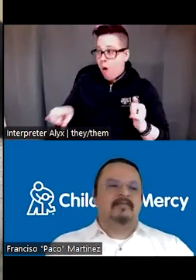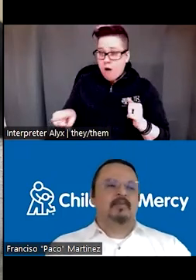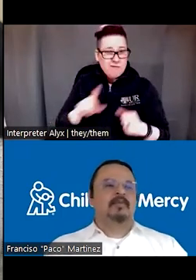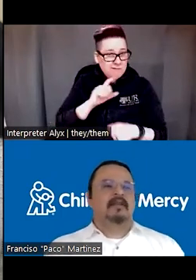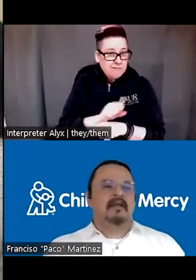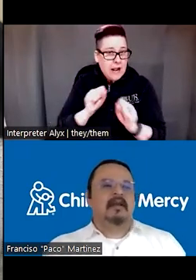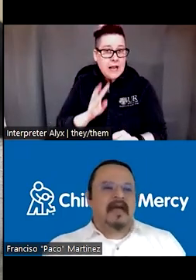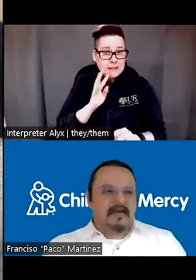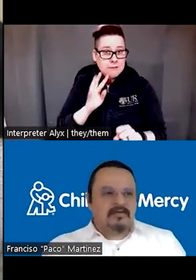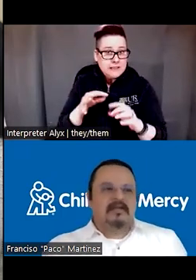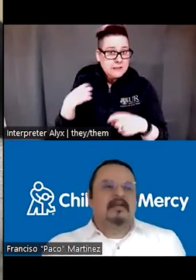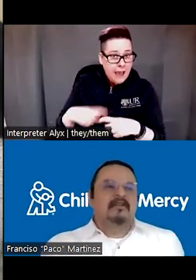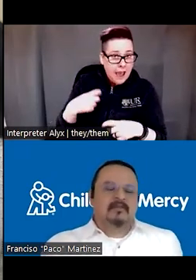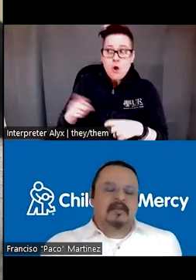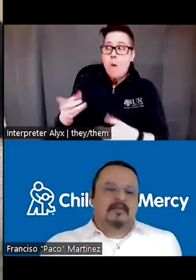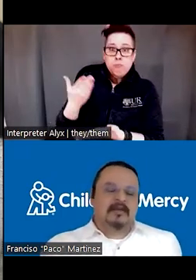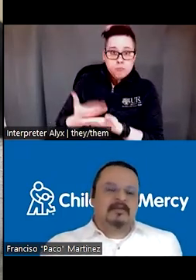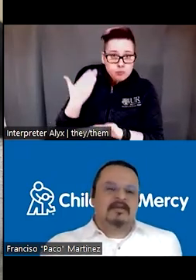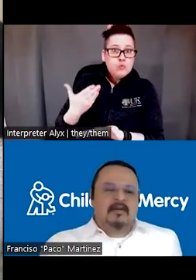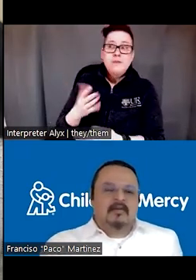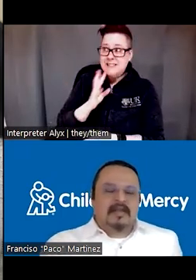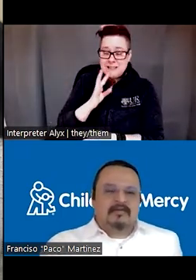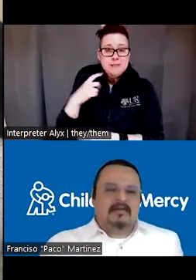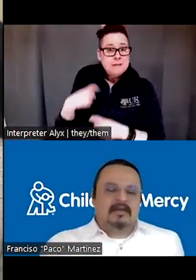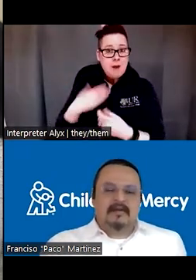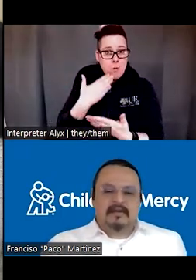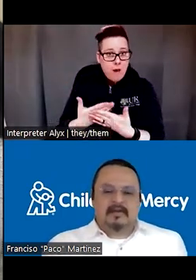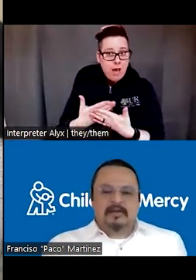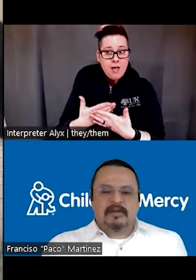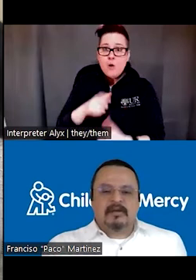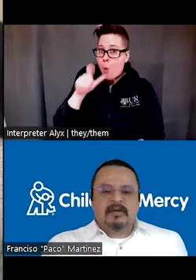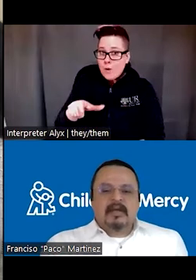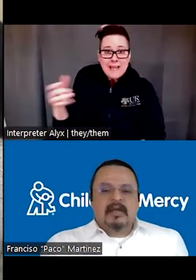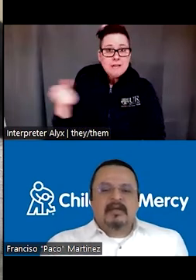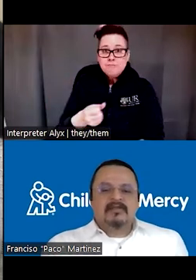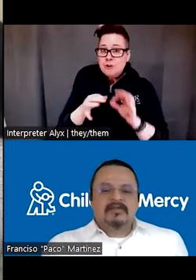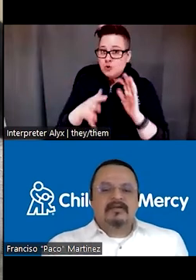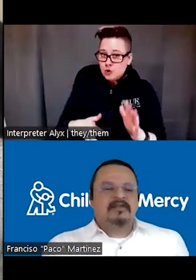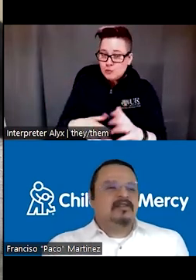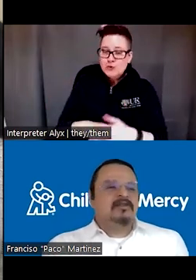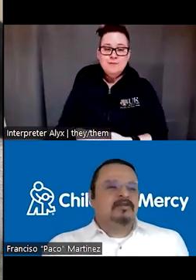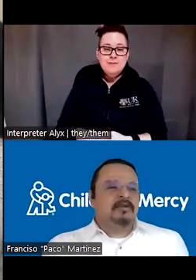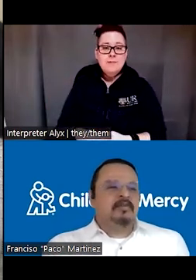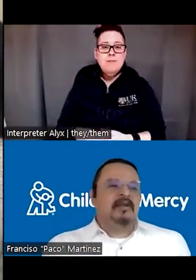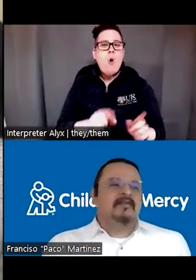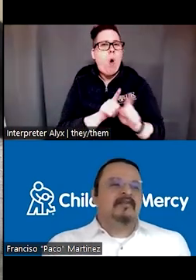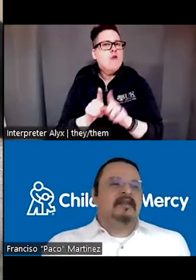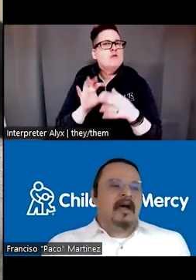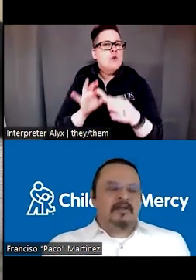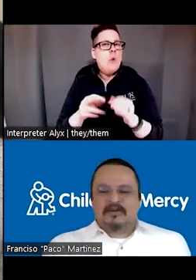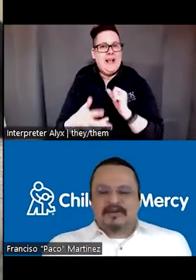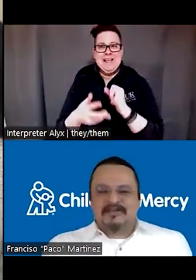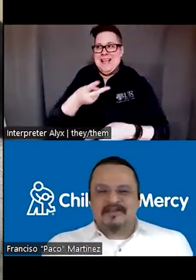they have to prove that they can actually speak Spanish without the need of an interpreter. And it's also a retention tool because